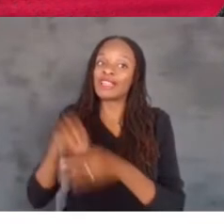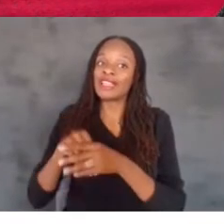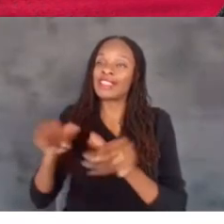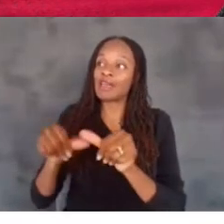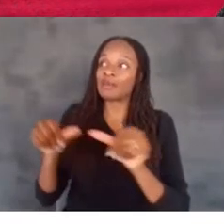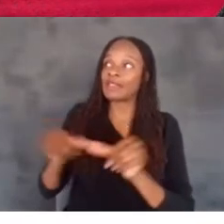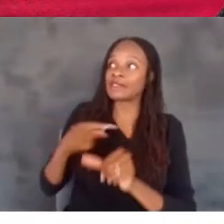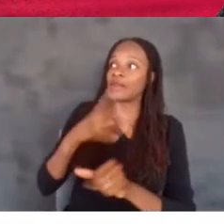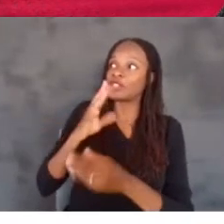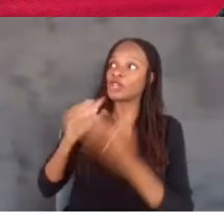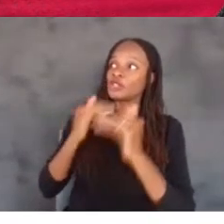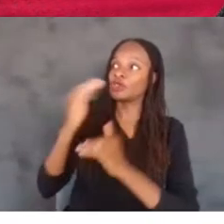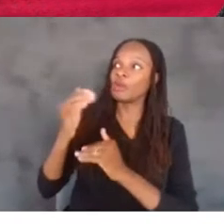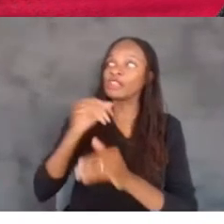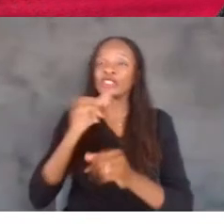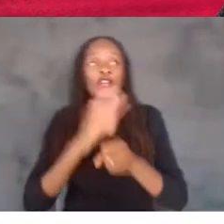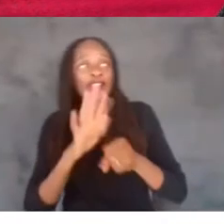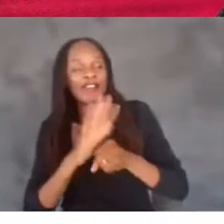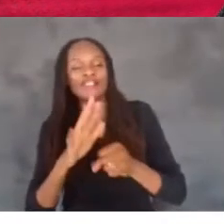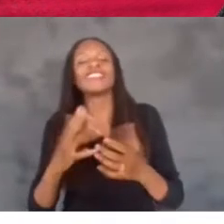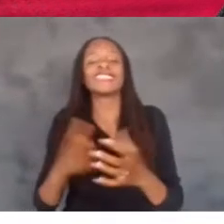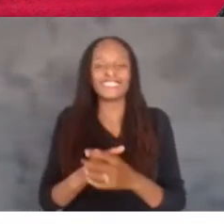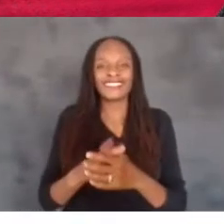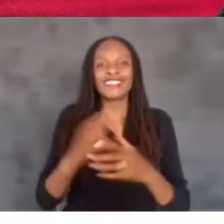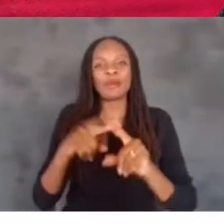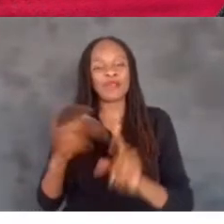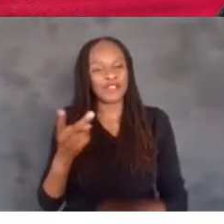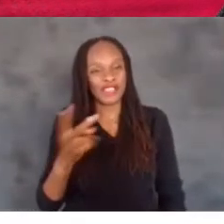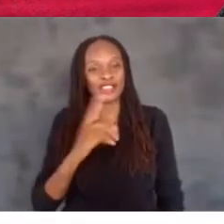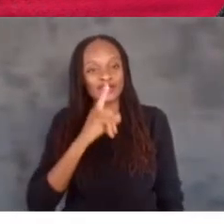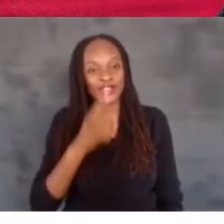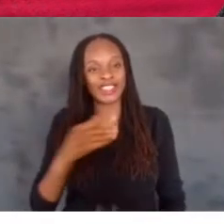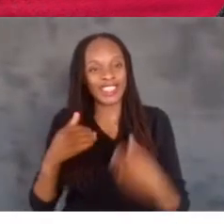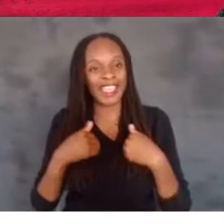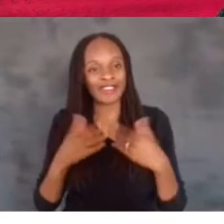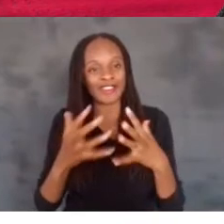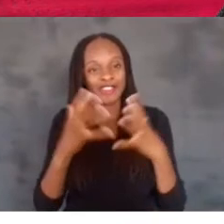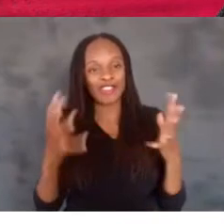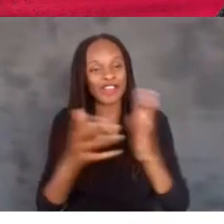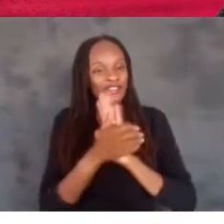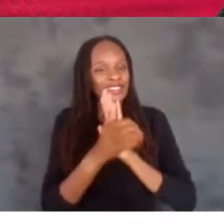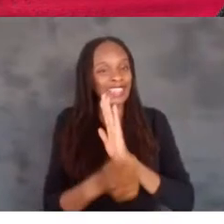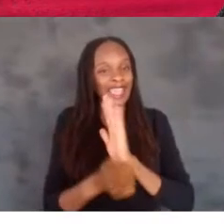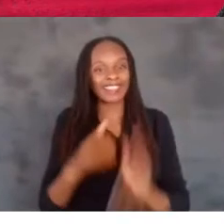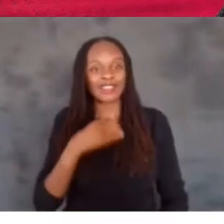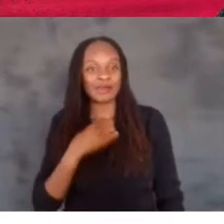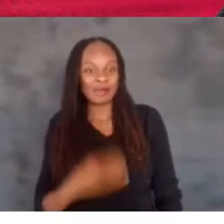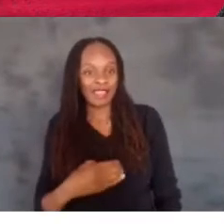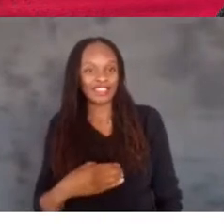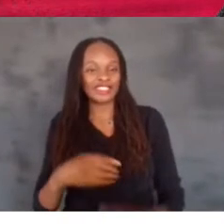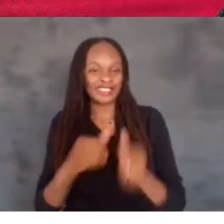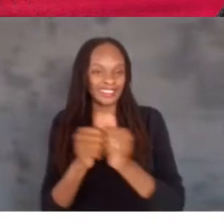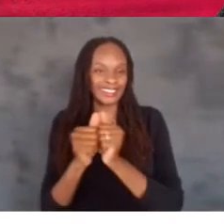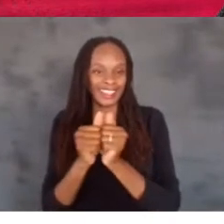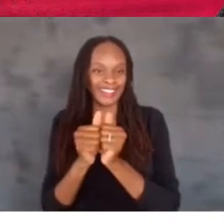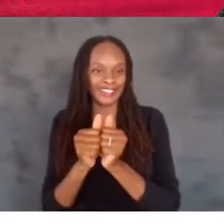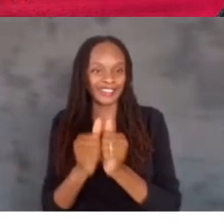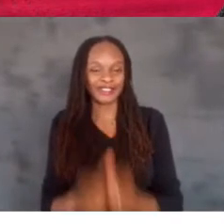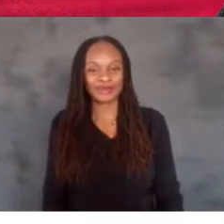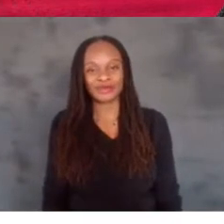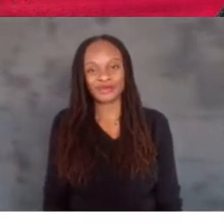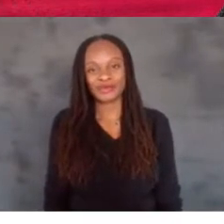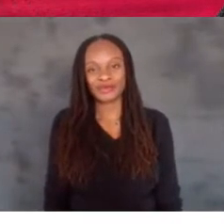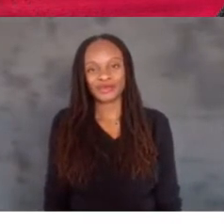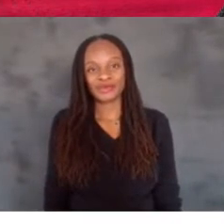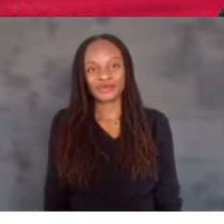talking too much? Not enough. But you guys really have so much talent and passion you bring together. You know,